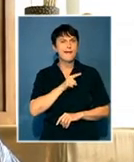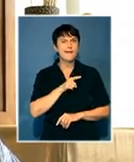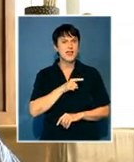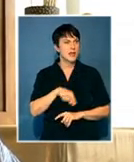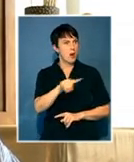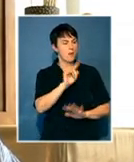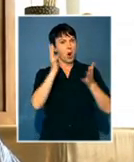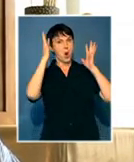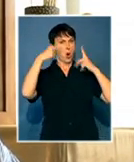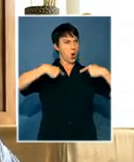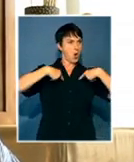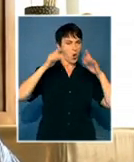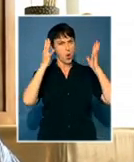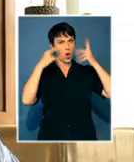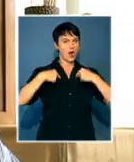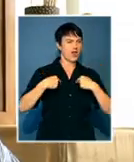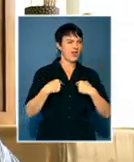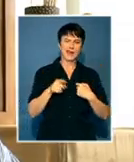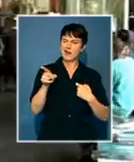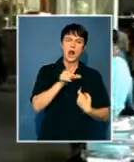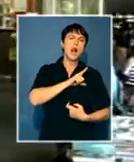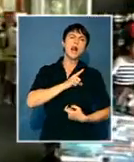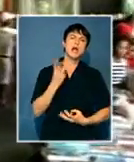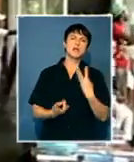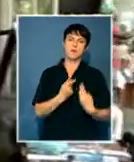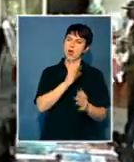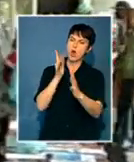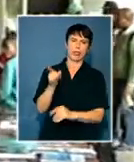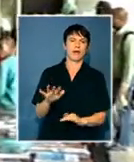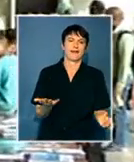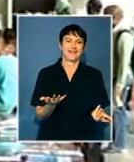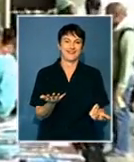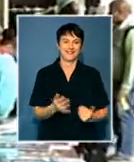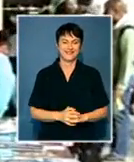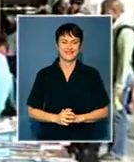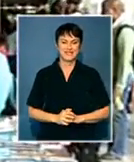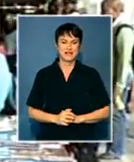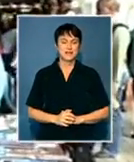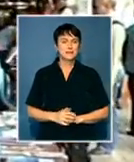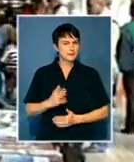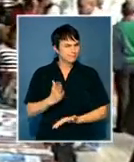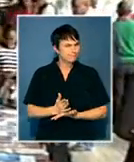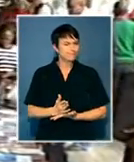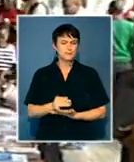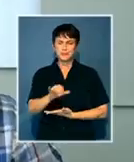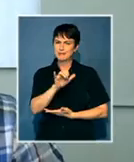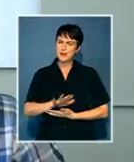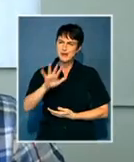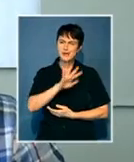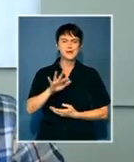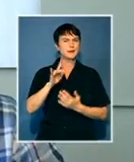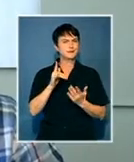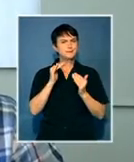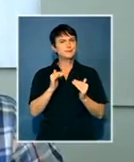attention, more than they who had been here for quite some time. There was a need to transform higher learning institutions across the board.